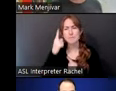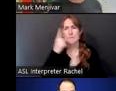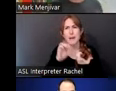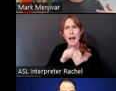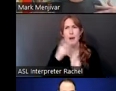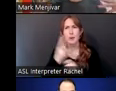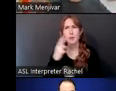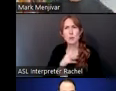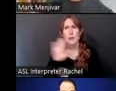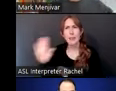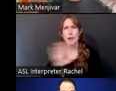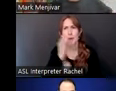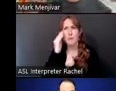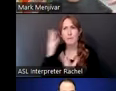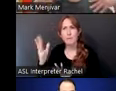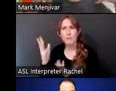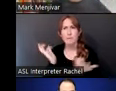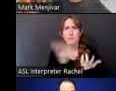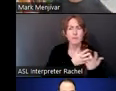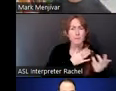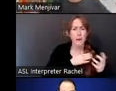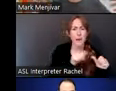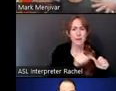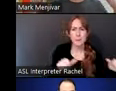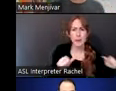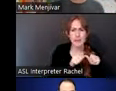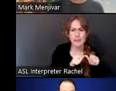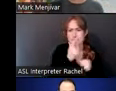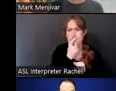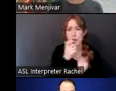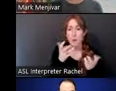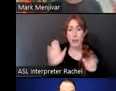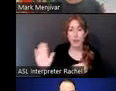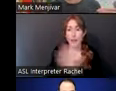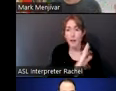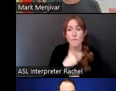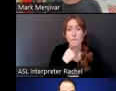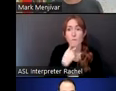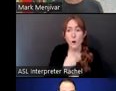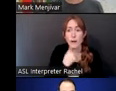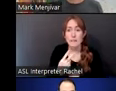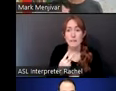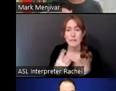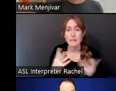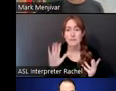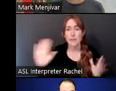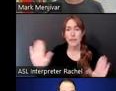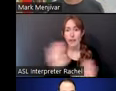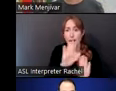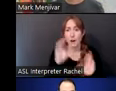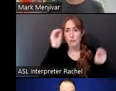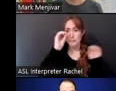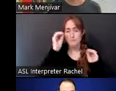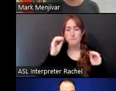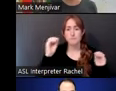I really wanted their voices to be filling it. And so that you heard about these connections between the 80s and